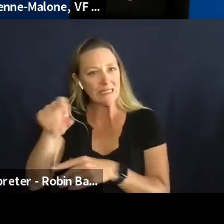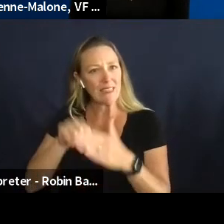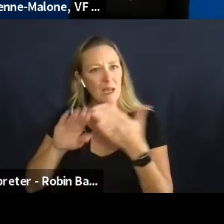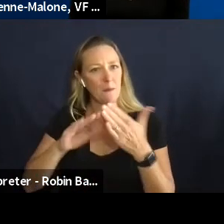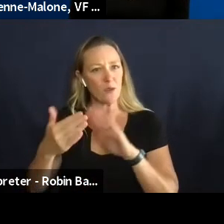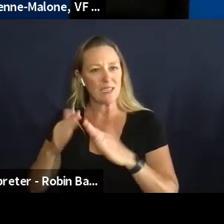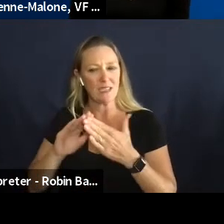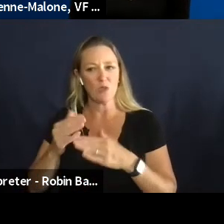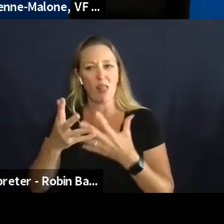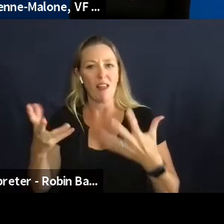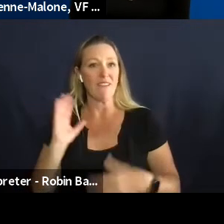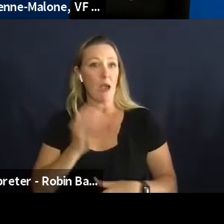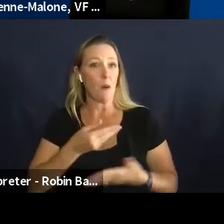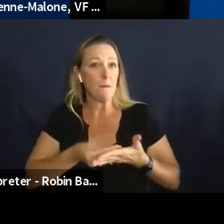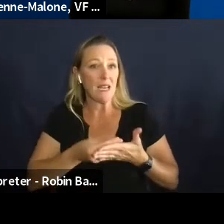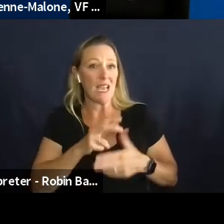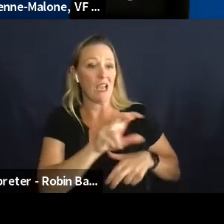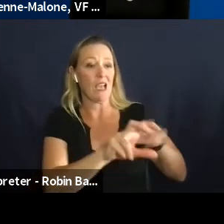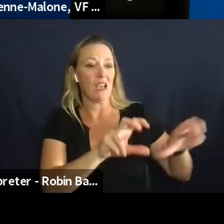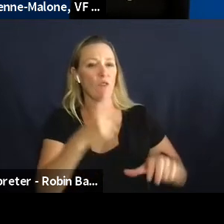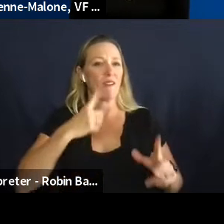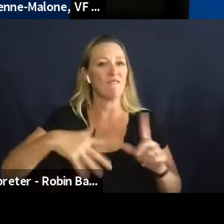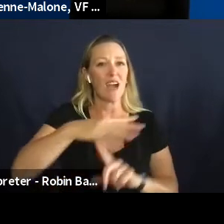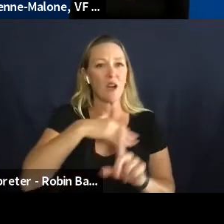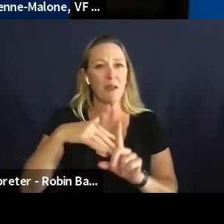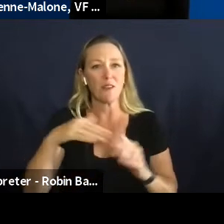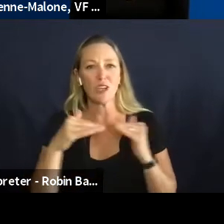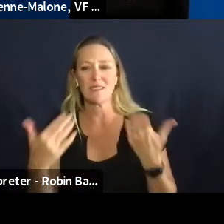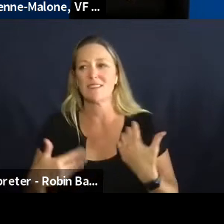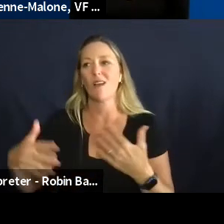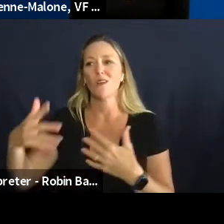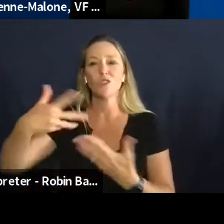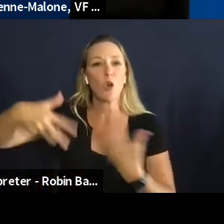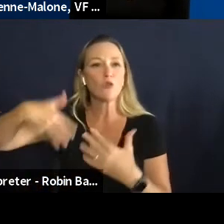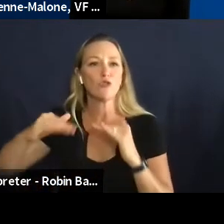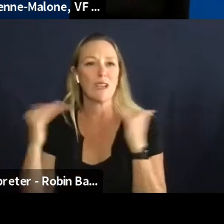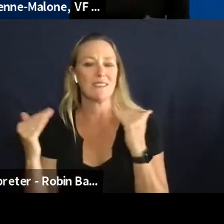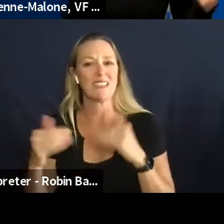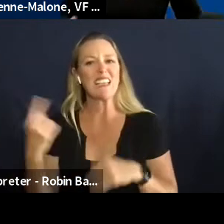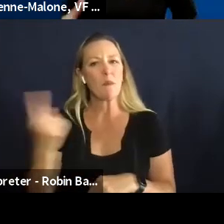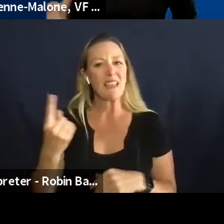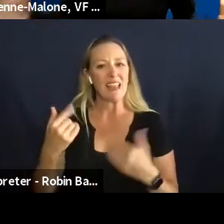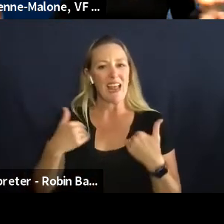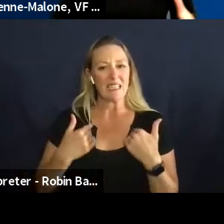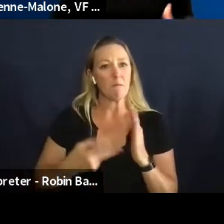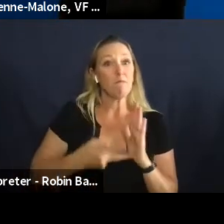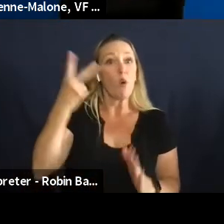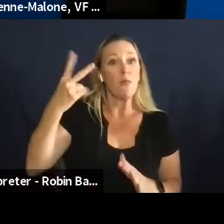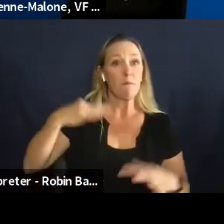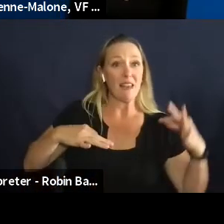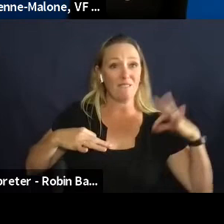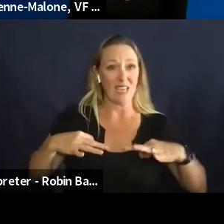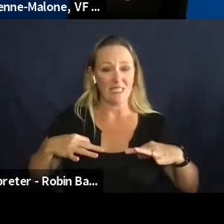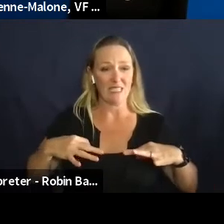dollars have gone out for environmental justice social justice projects that have sort of that dual benefit of of environmental and social